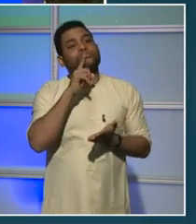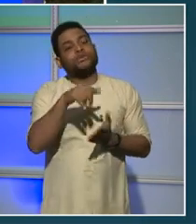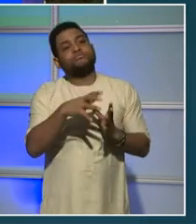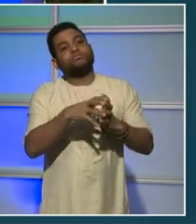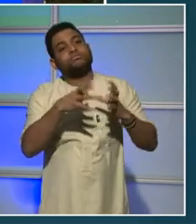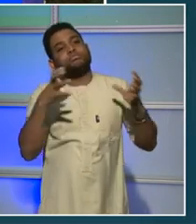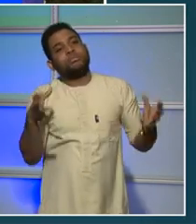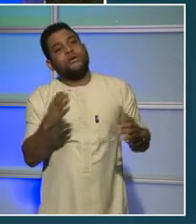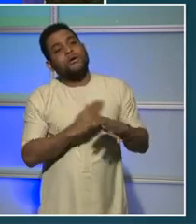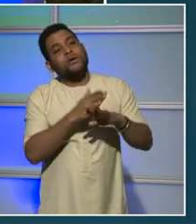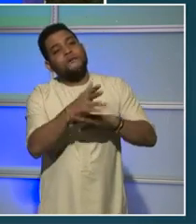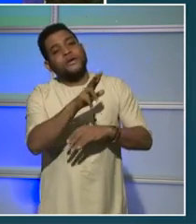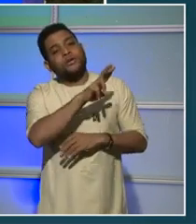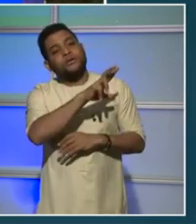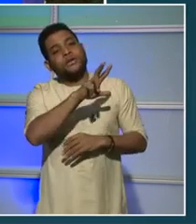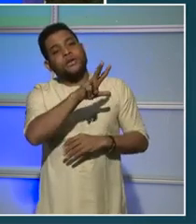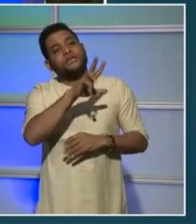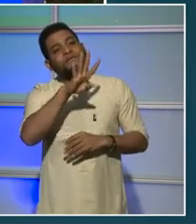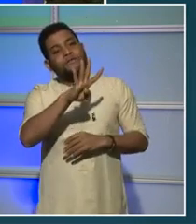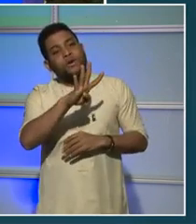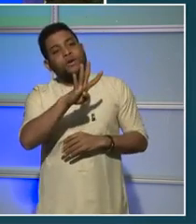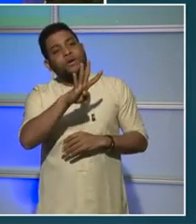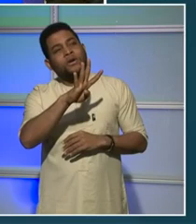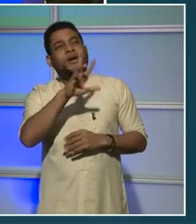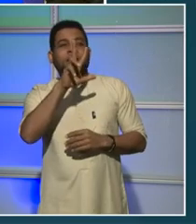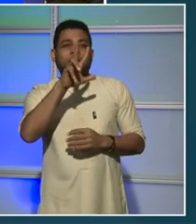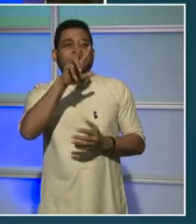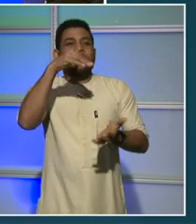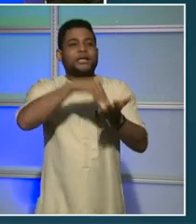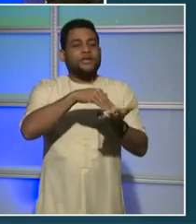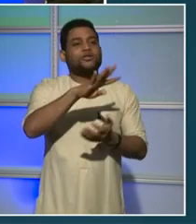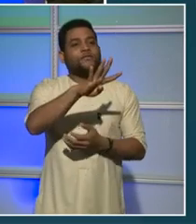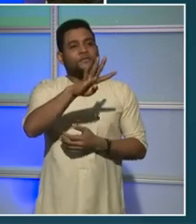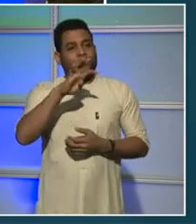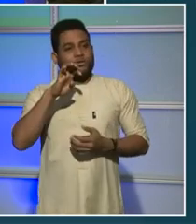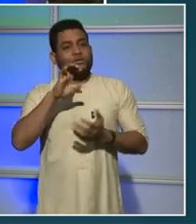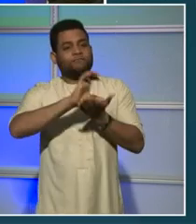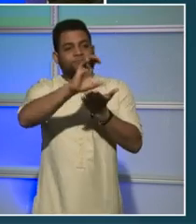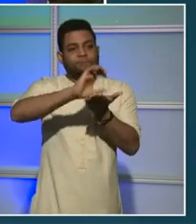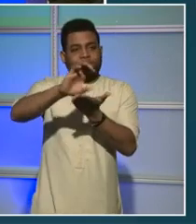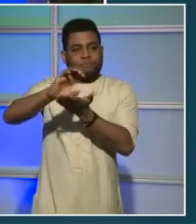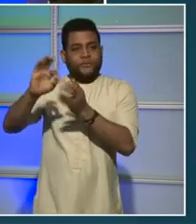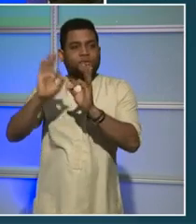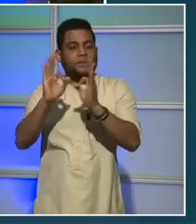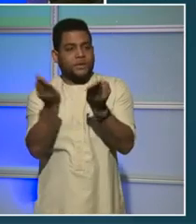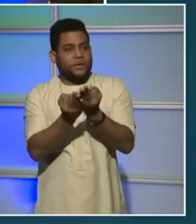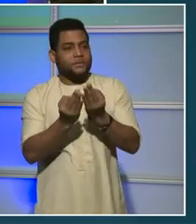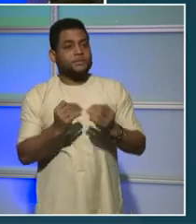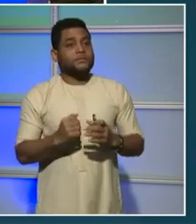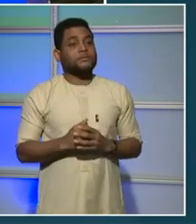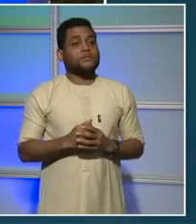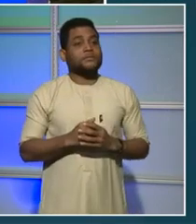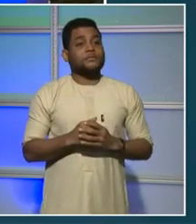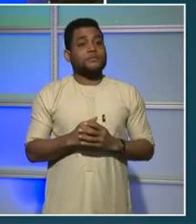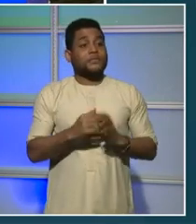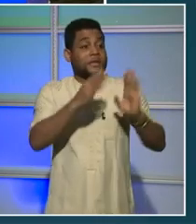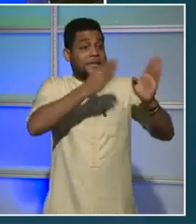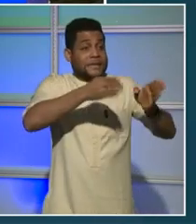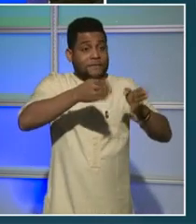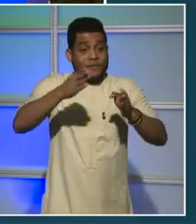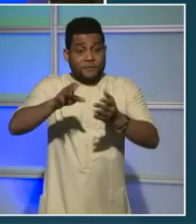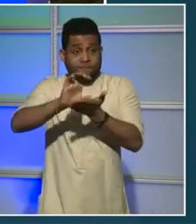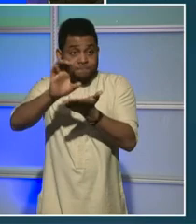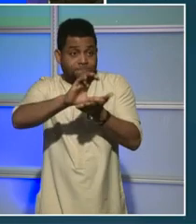vouchers are going to be available to individuals, to families, those that need what's called permanent supportive housing